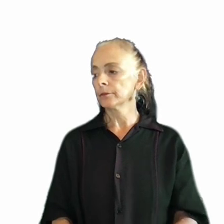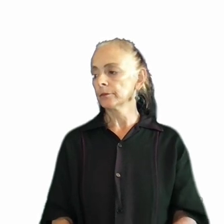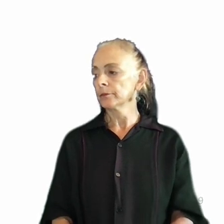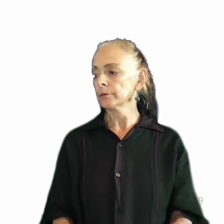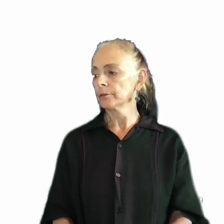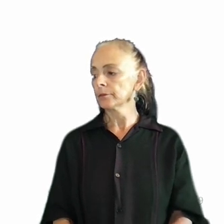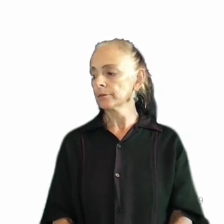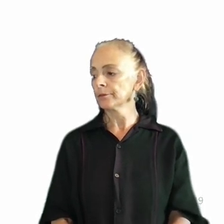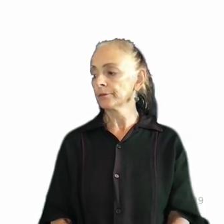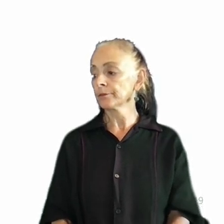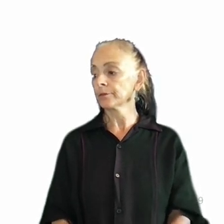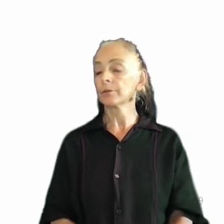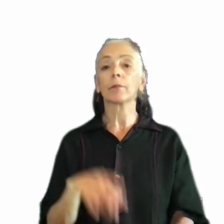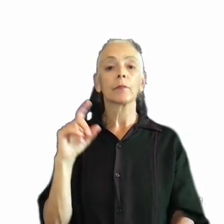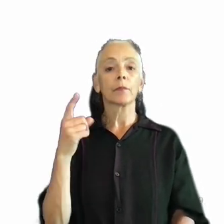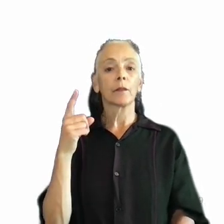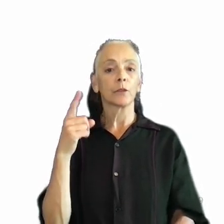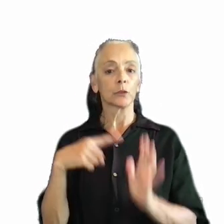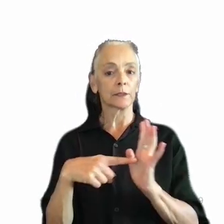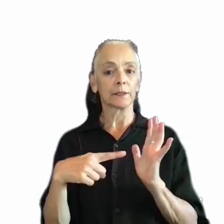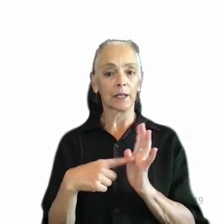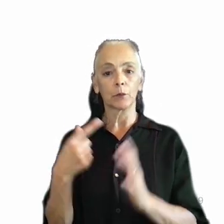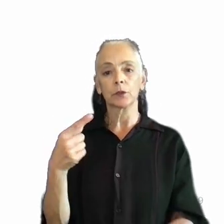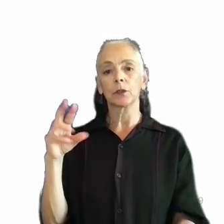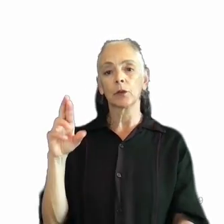The first example I'm going to cover today is Grounded.